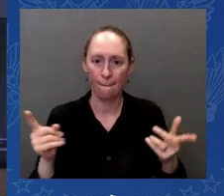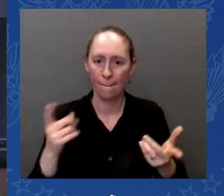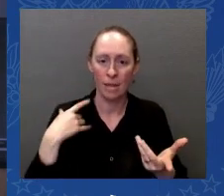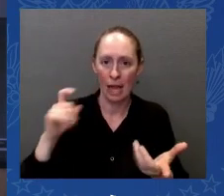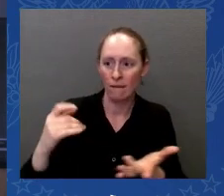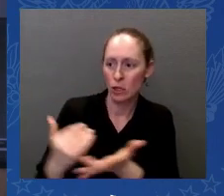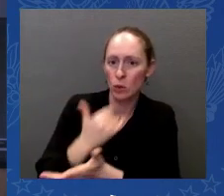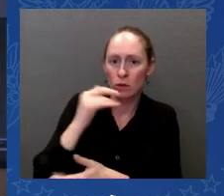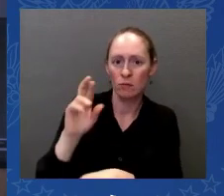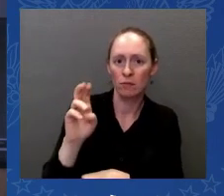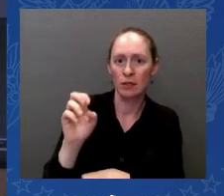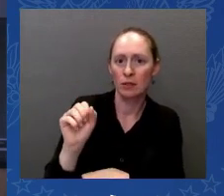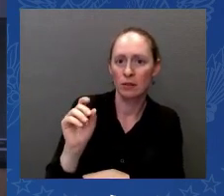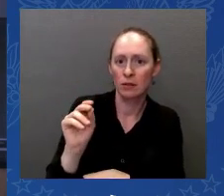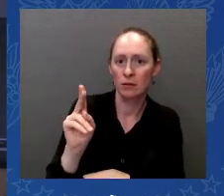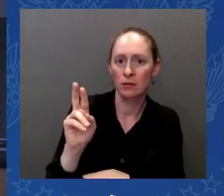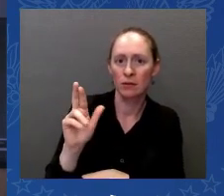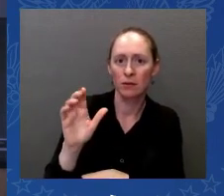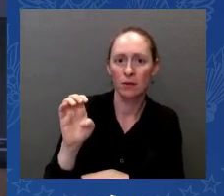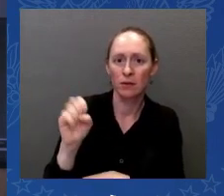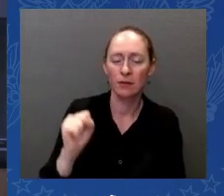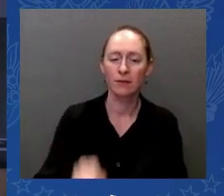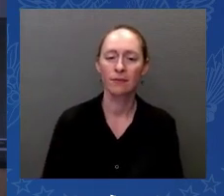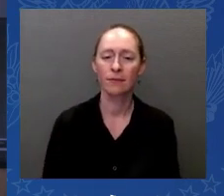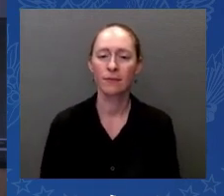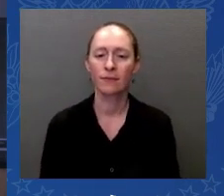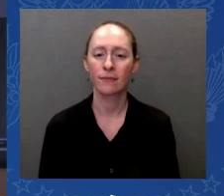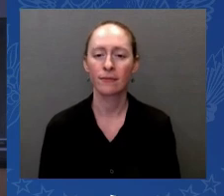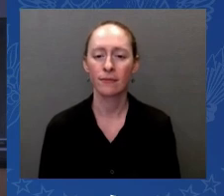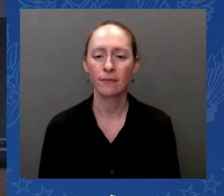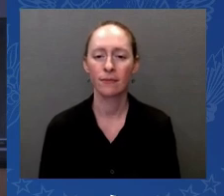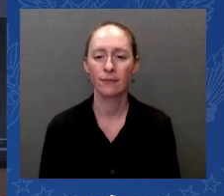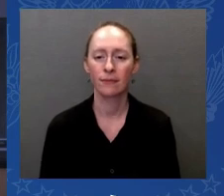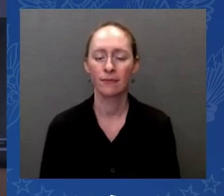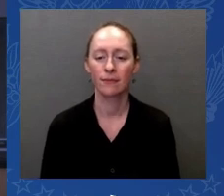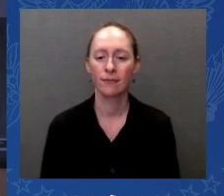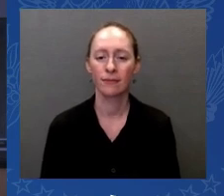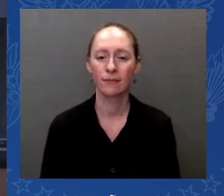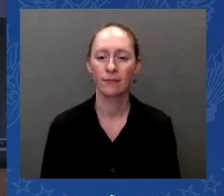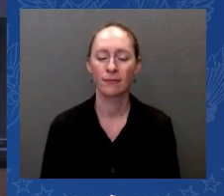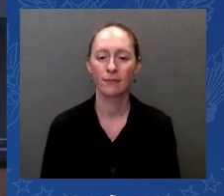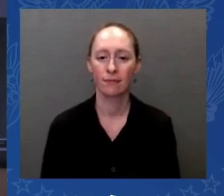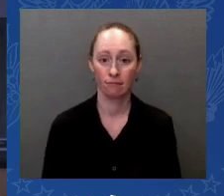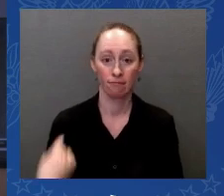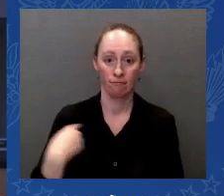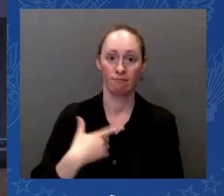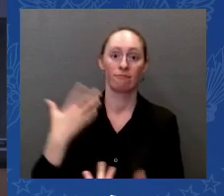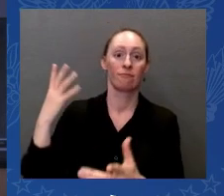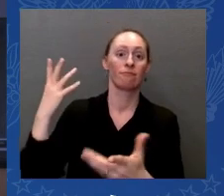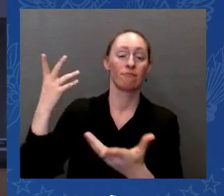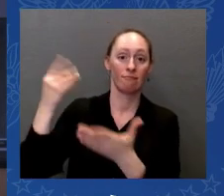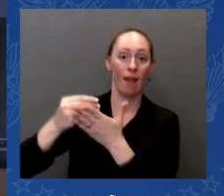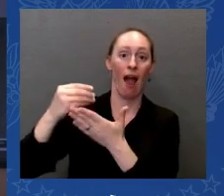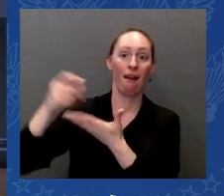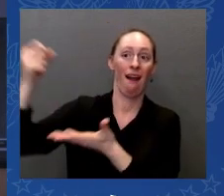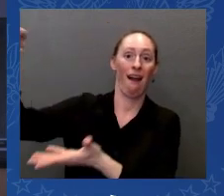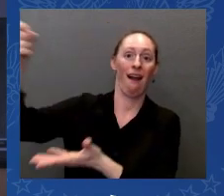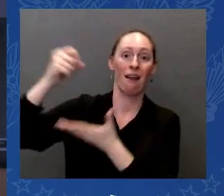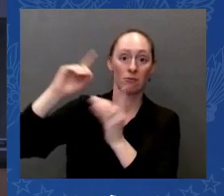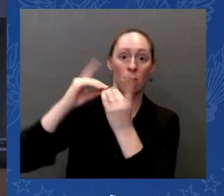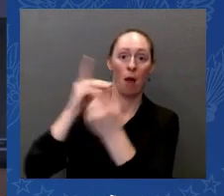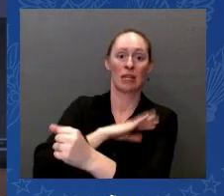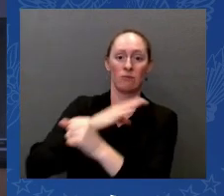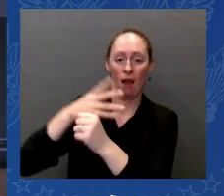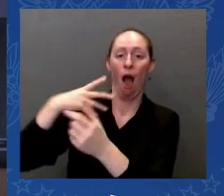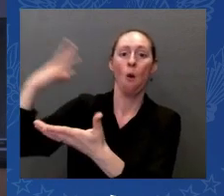ago, we won a different Department of Energy grant at the R&D level to really prove out this technology. And now through this next set of funds, we're